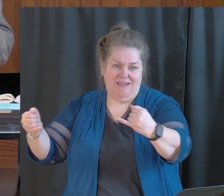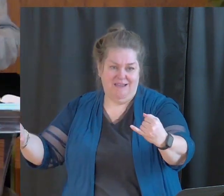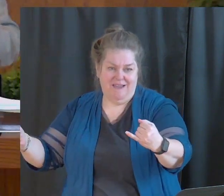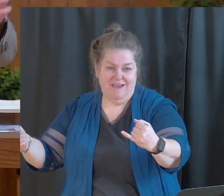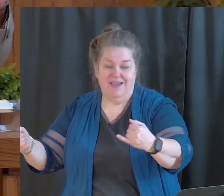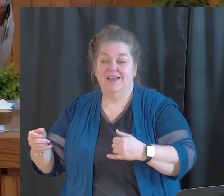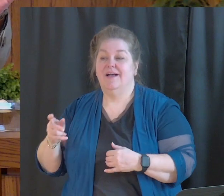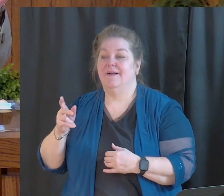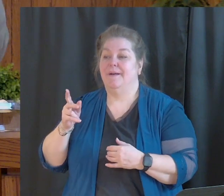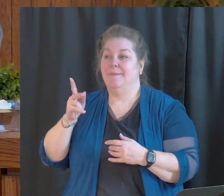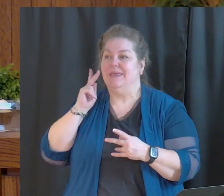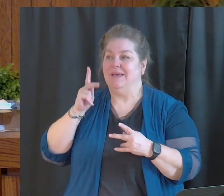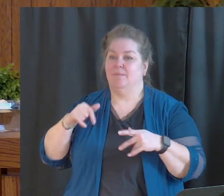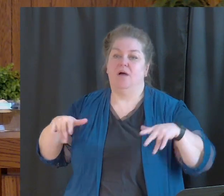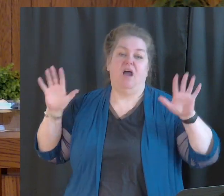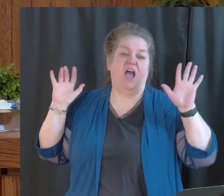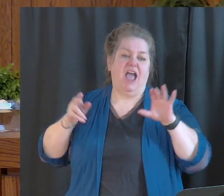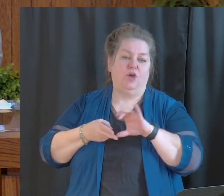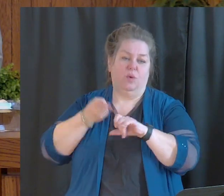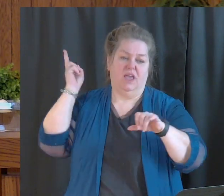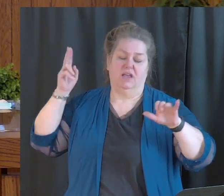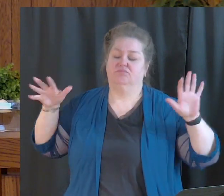people just put their hands and say, I quit.